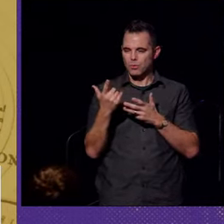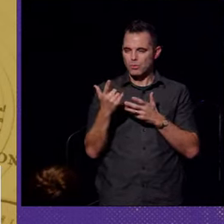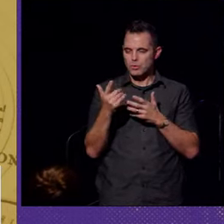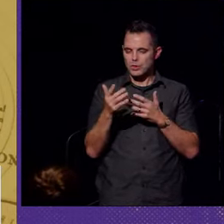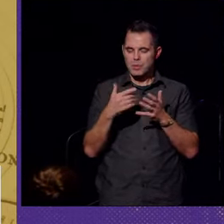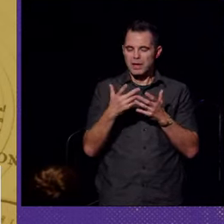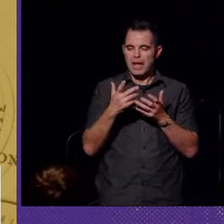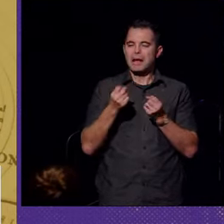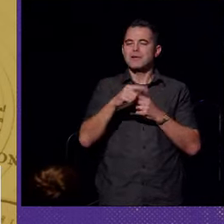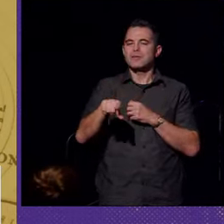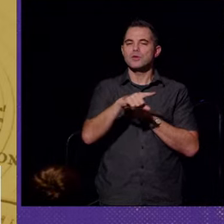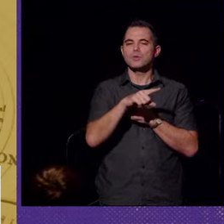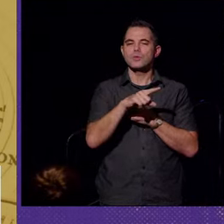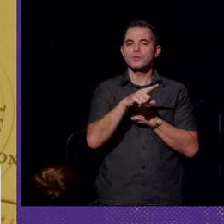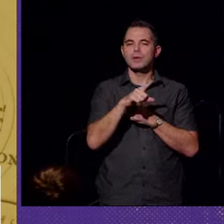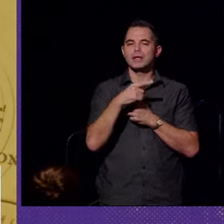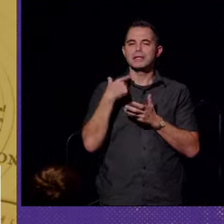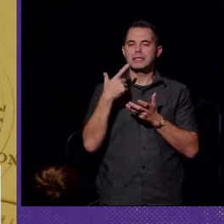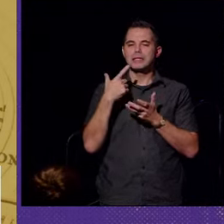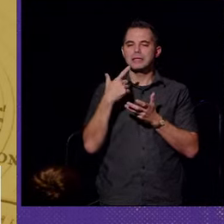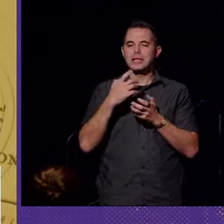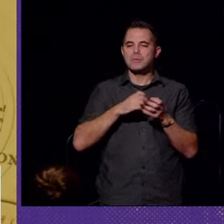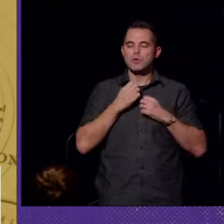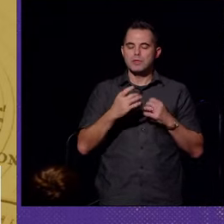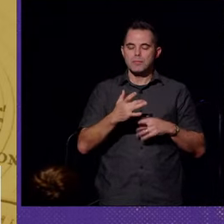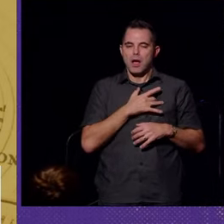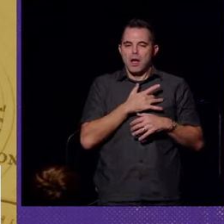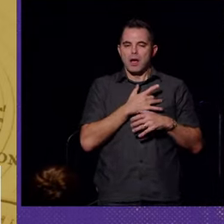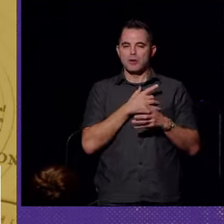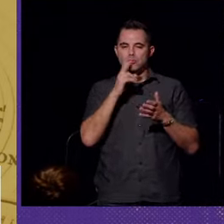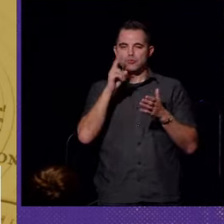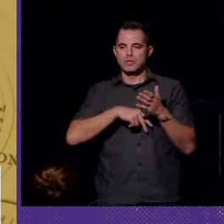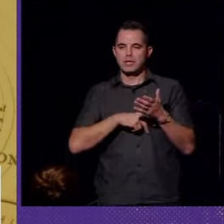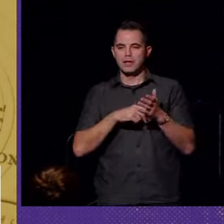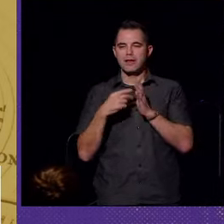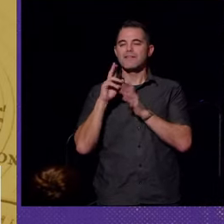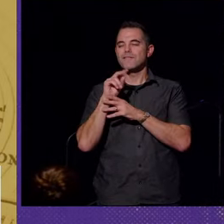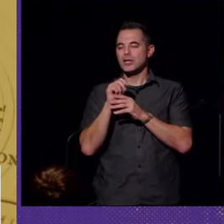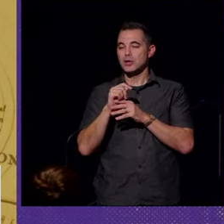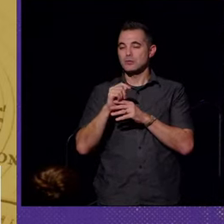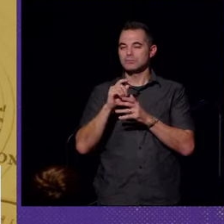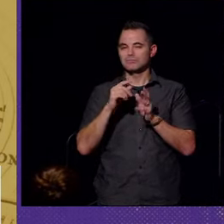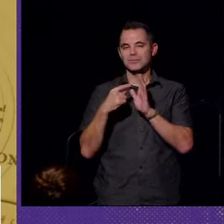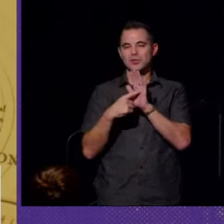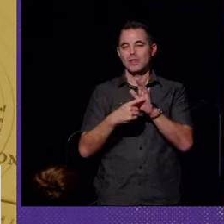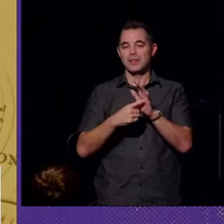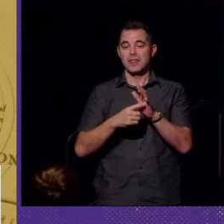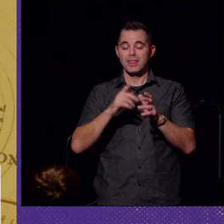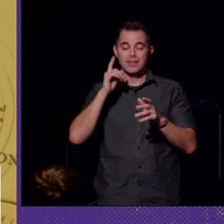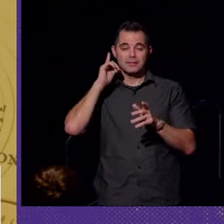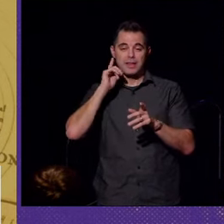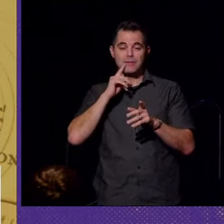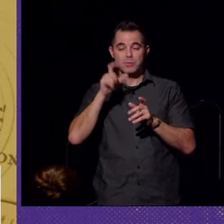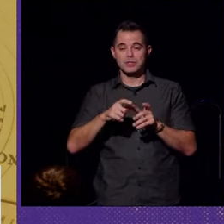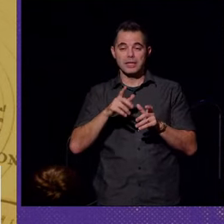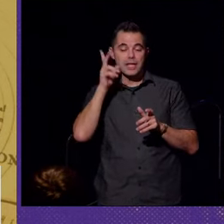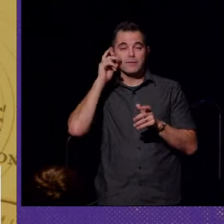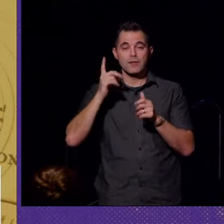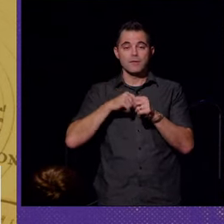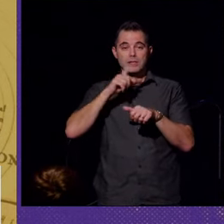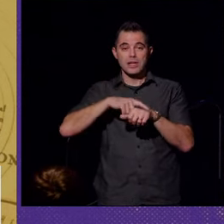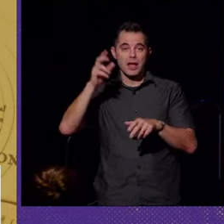How many of you have been emotionally moved by videos showing a deaf person hearing for the first time?